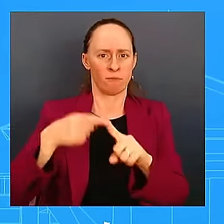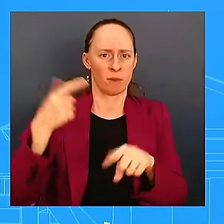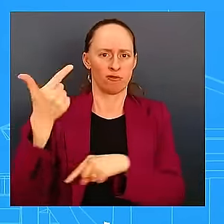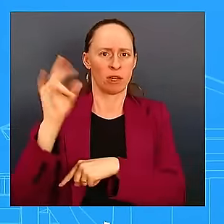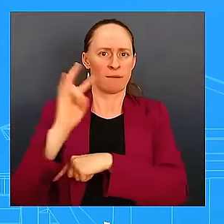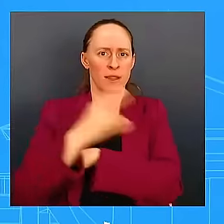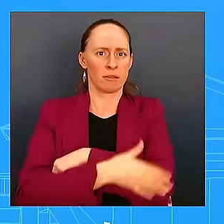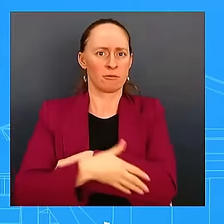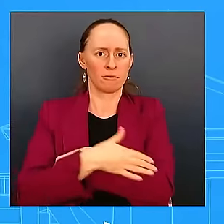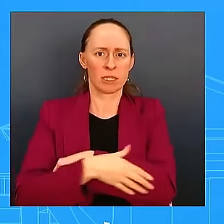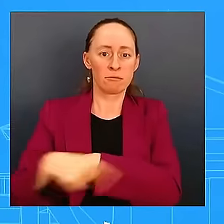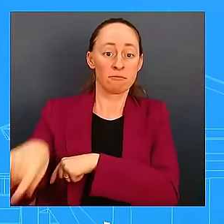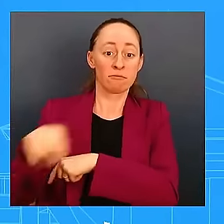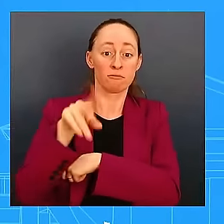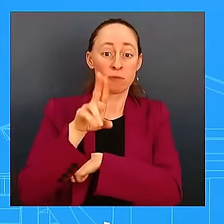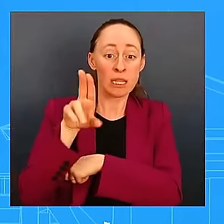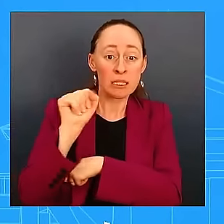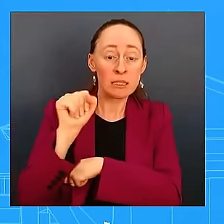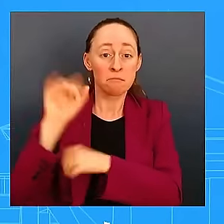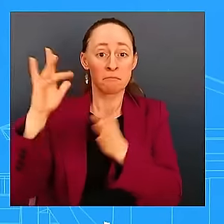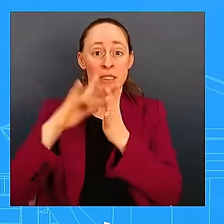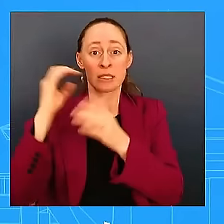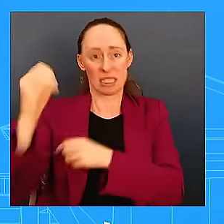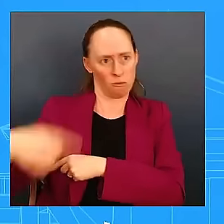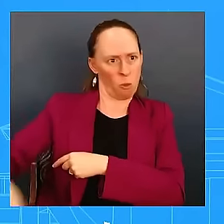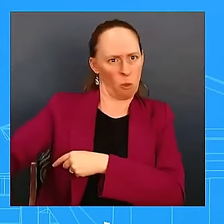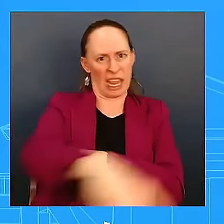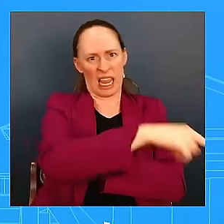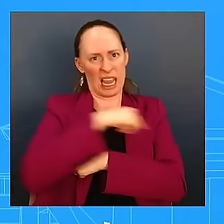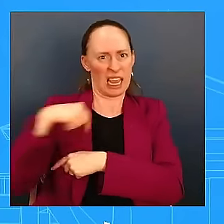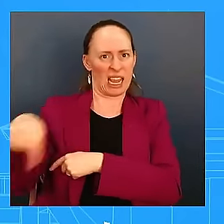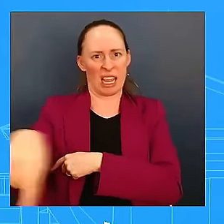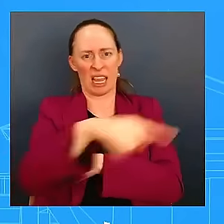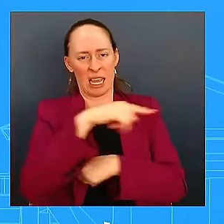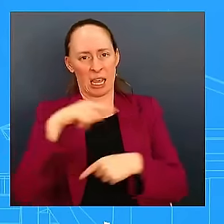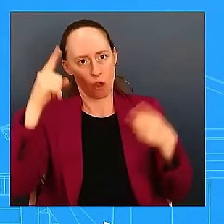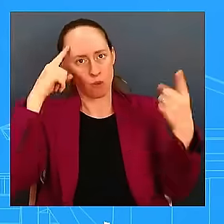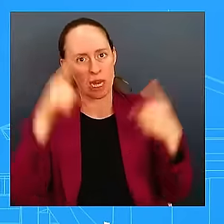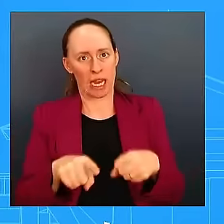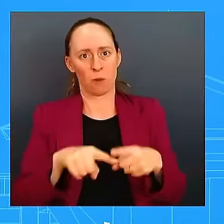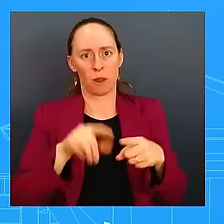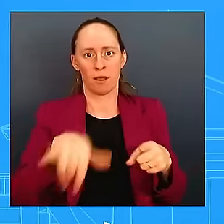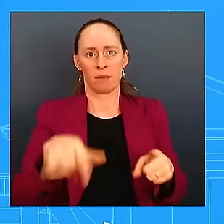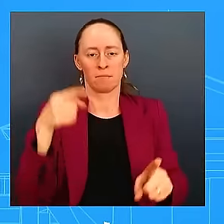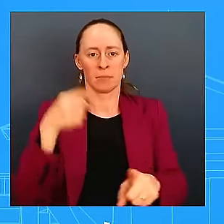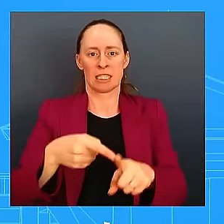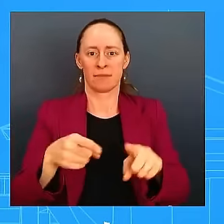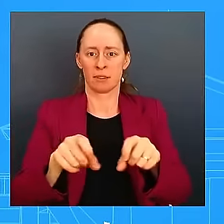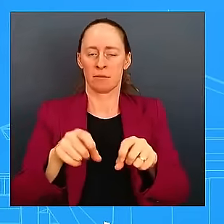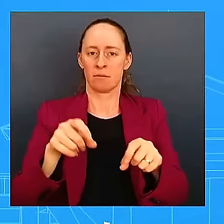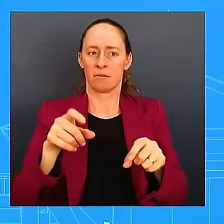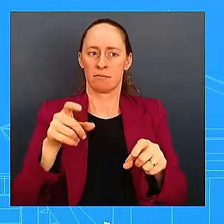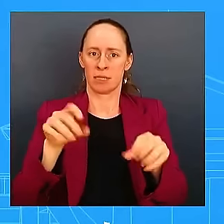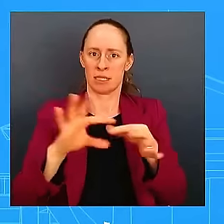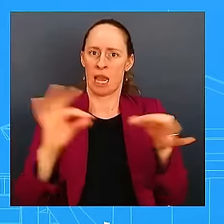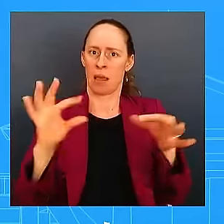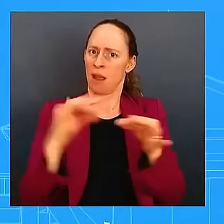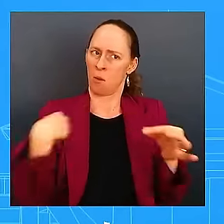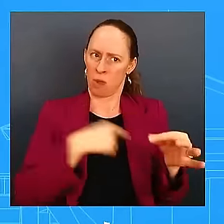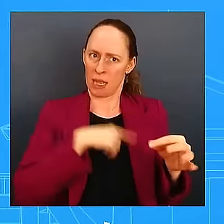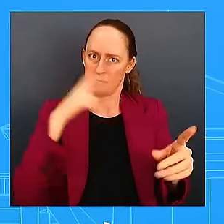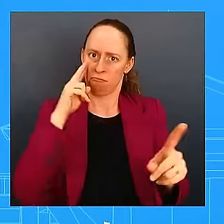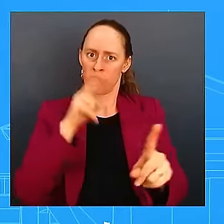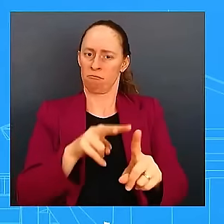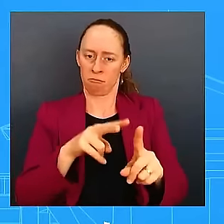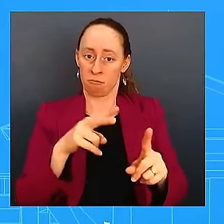has not – we have not changed, obviously, our position on that. We want to have a diplomatic resolution. That is what we have been saying for some